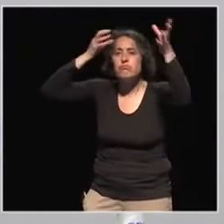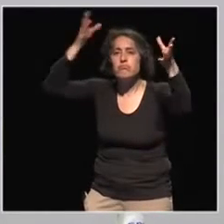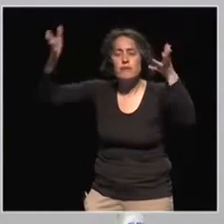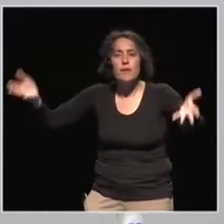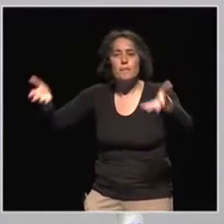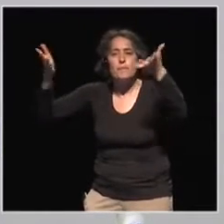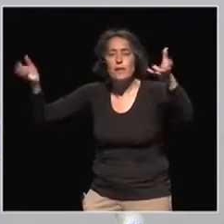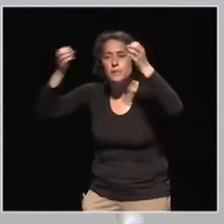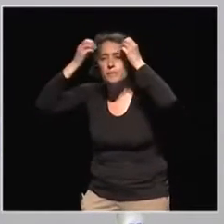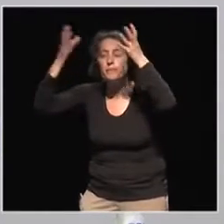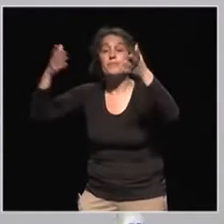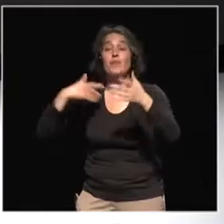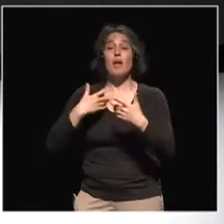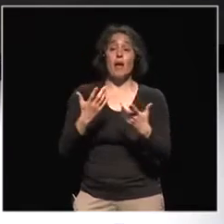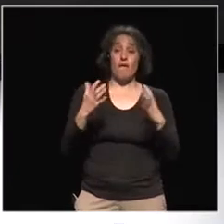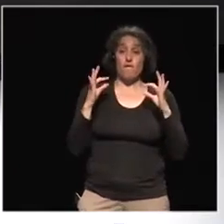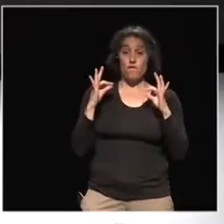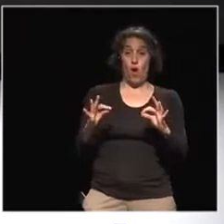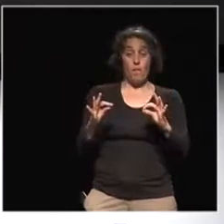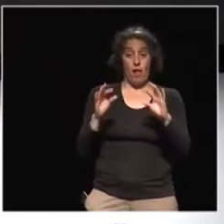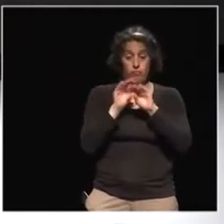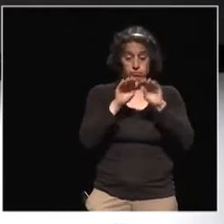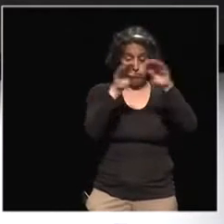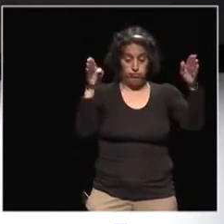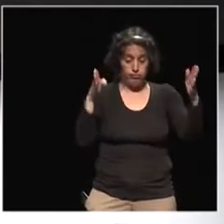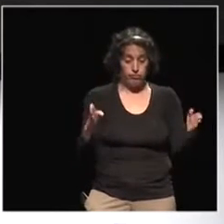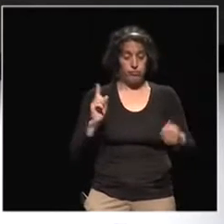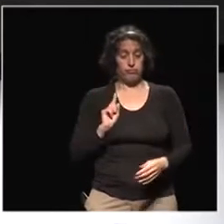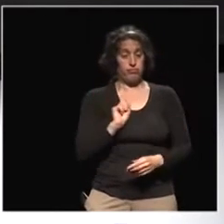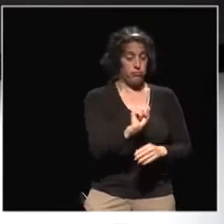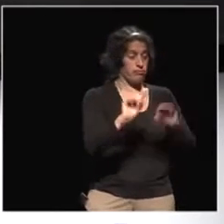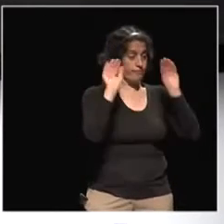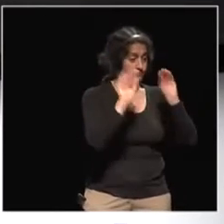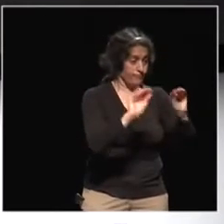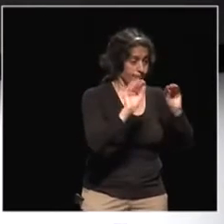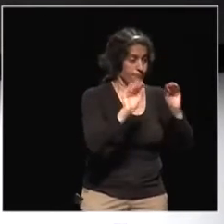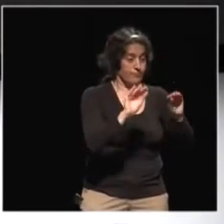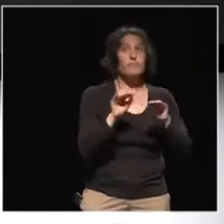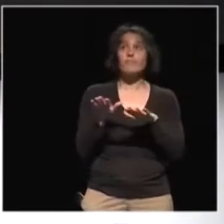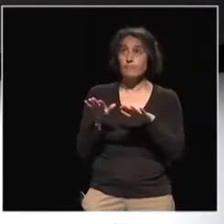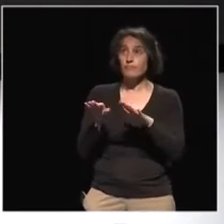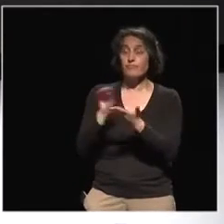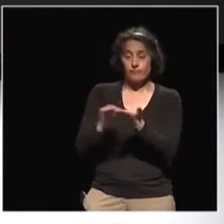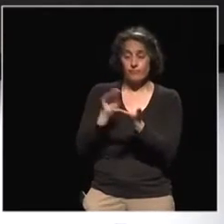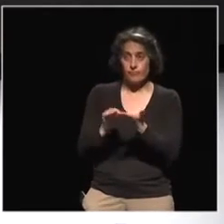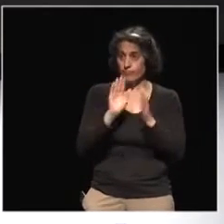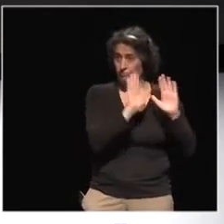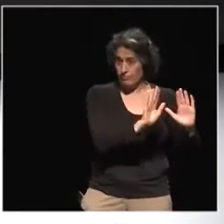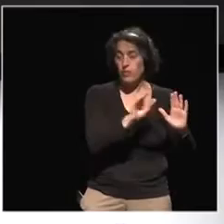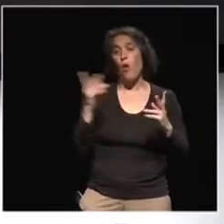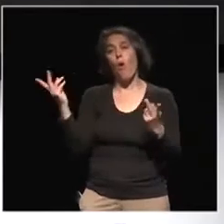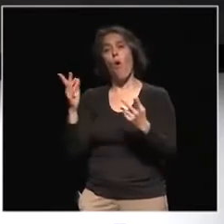education. We had very good experiences with NGO workshops and NGO activities together with